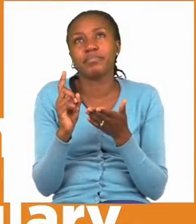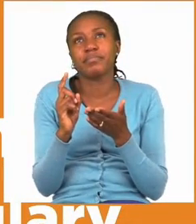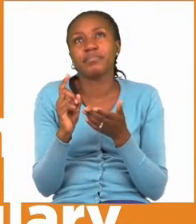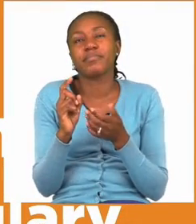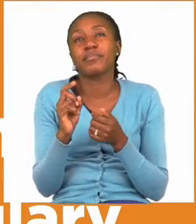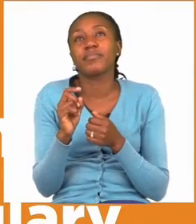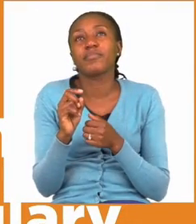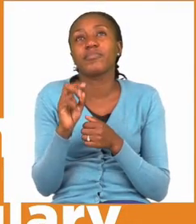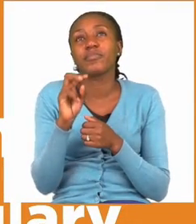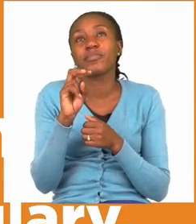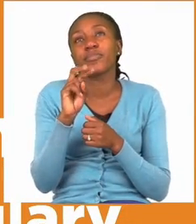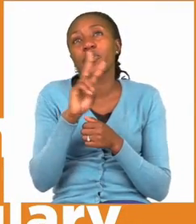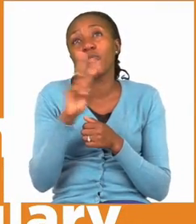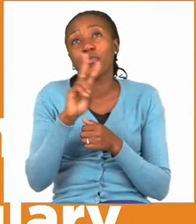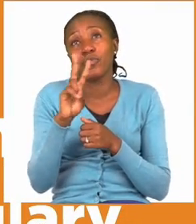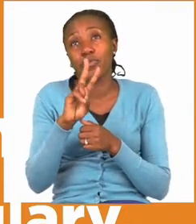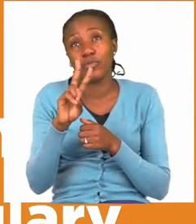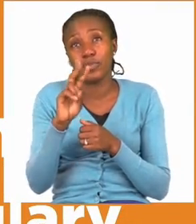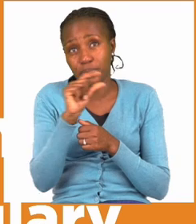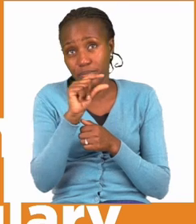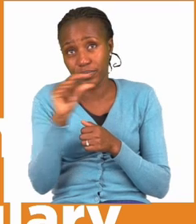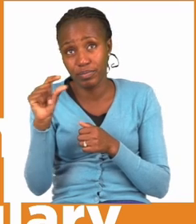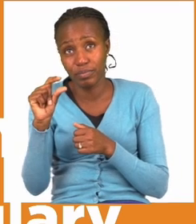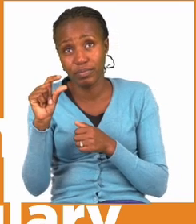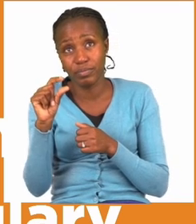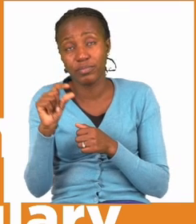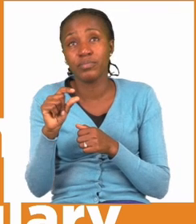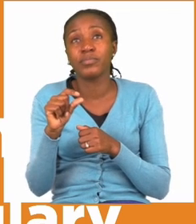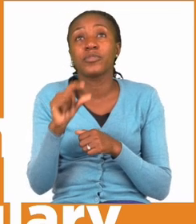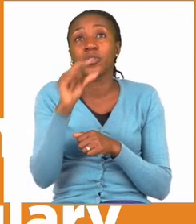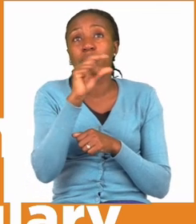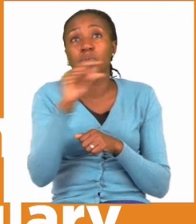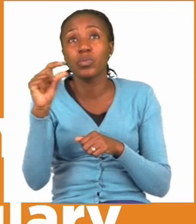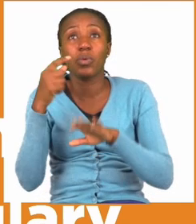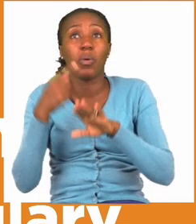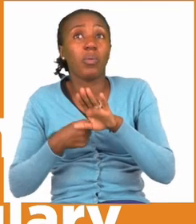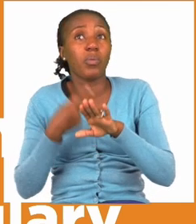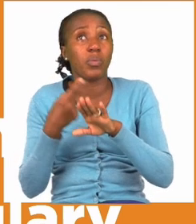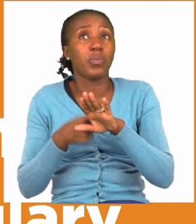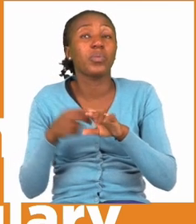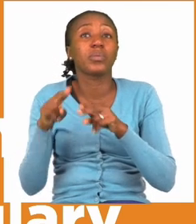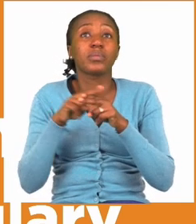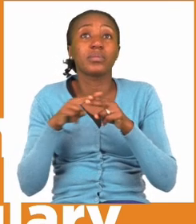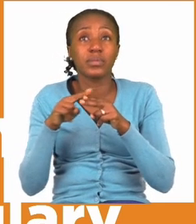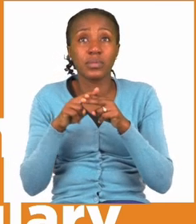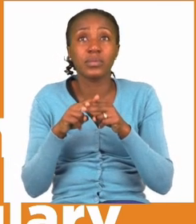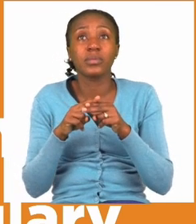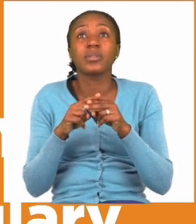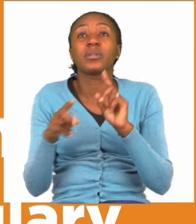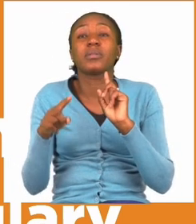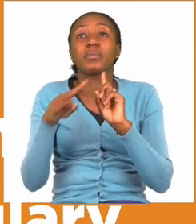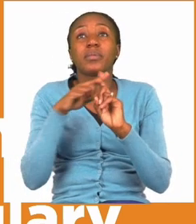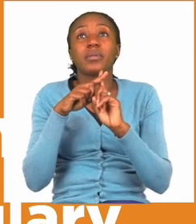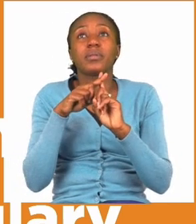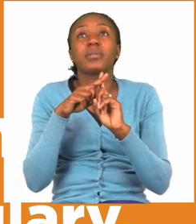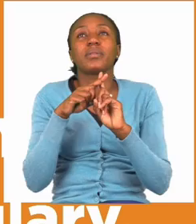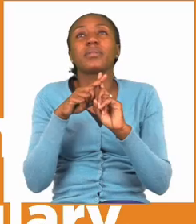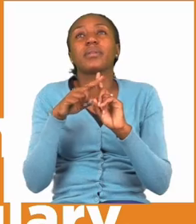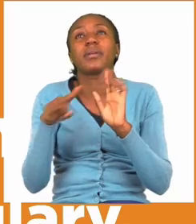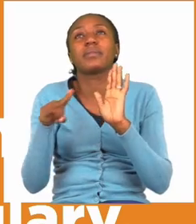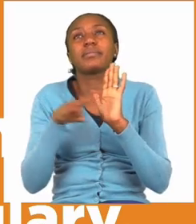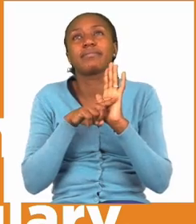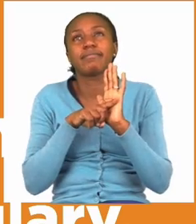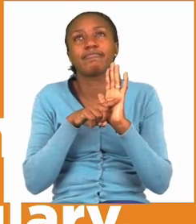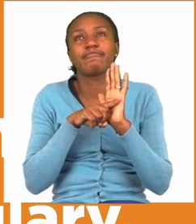This lesson will be about vocabulary, sight words and addition